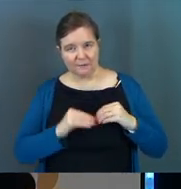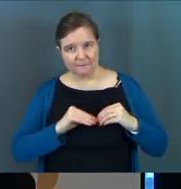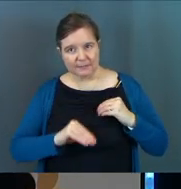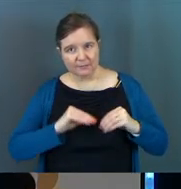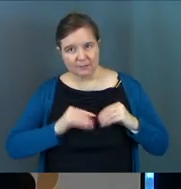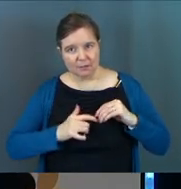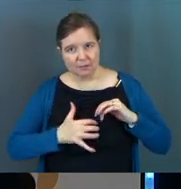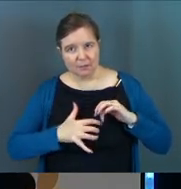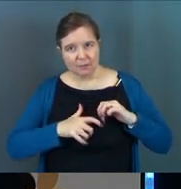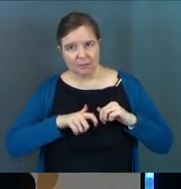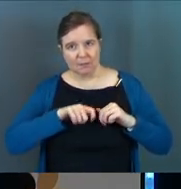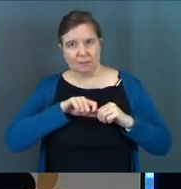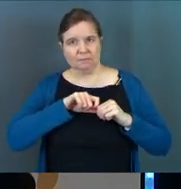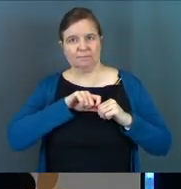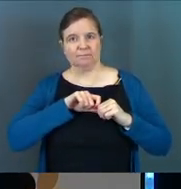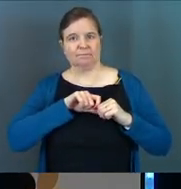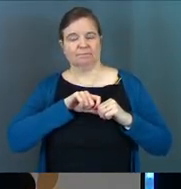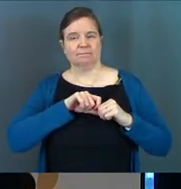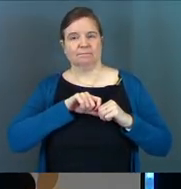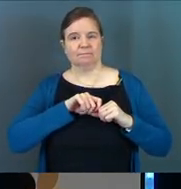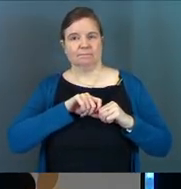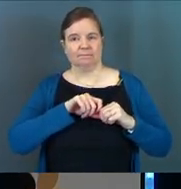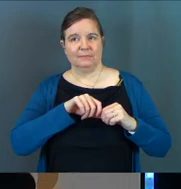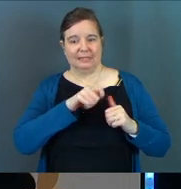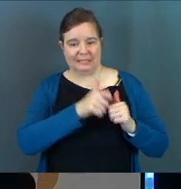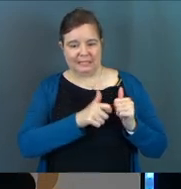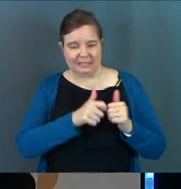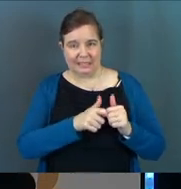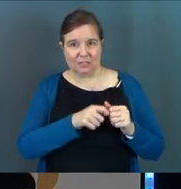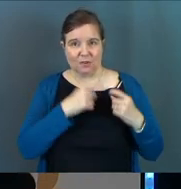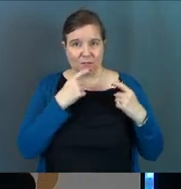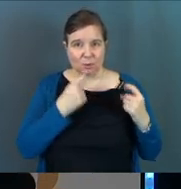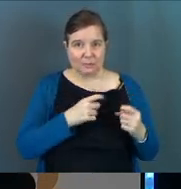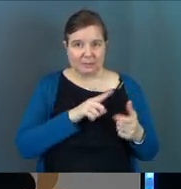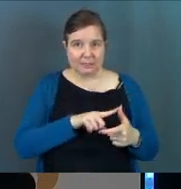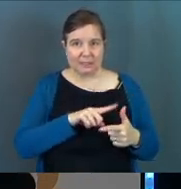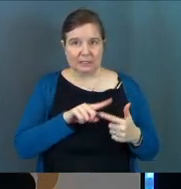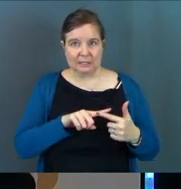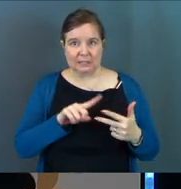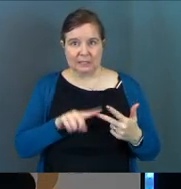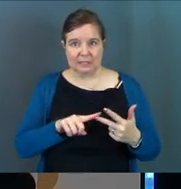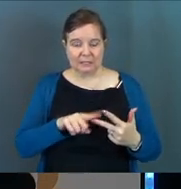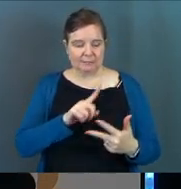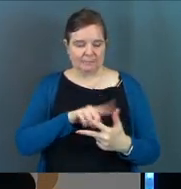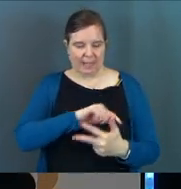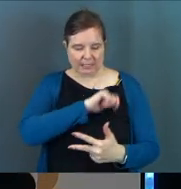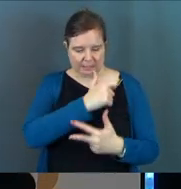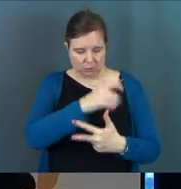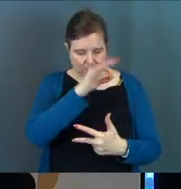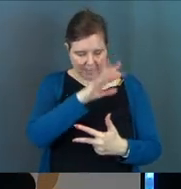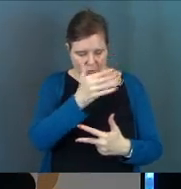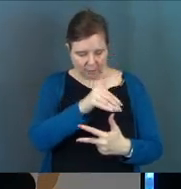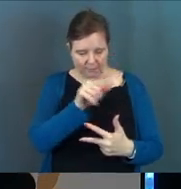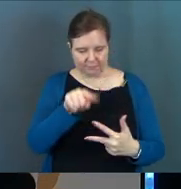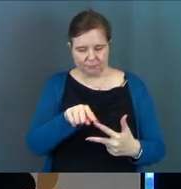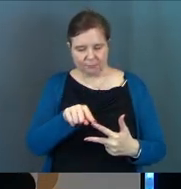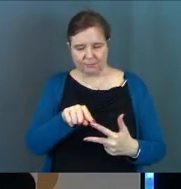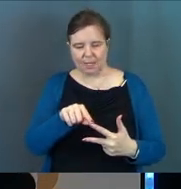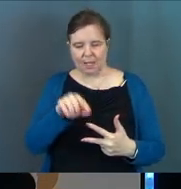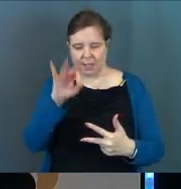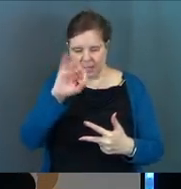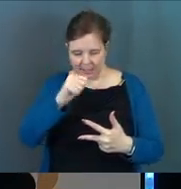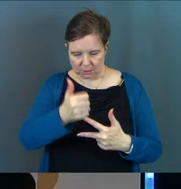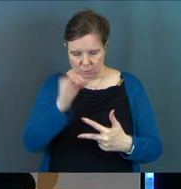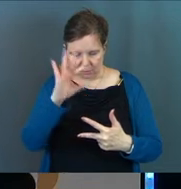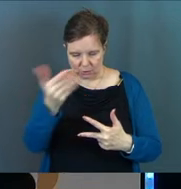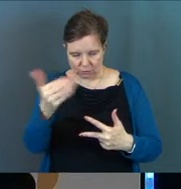We all have it. And he's coming to each of those sins. And he's saying, I recommission you to pastor. I recommission